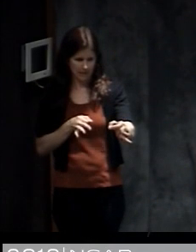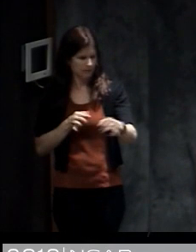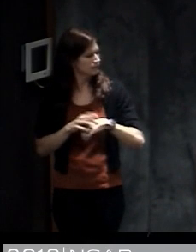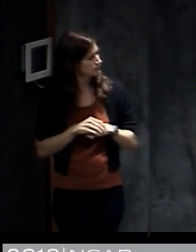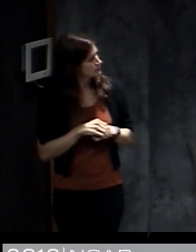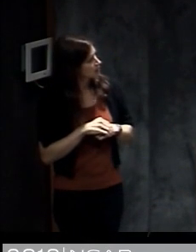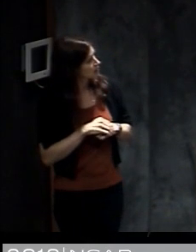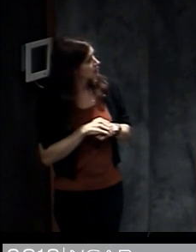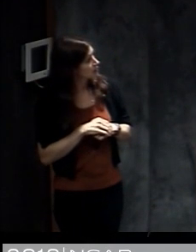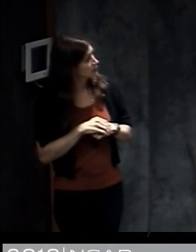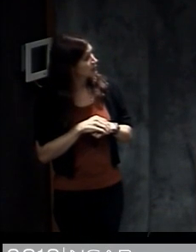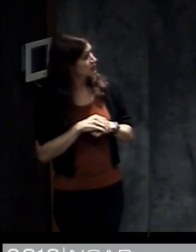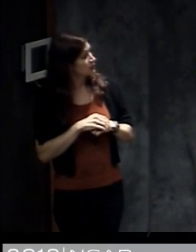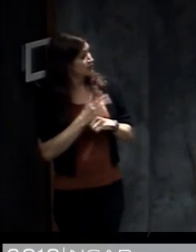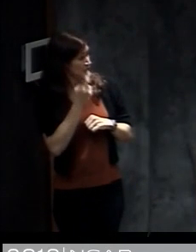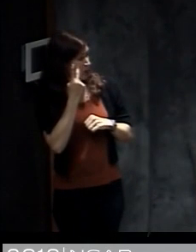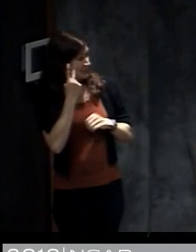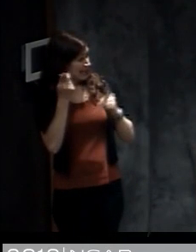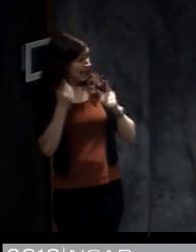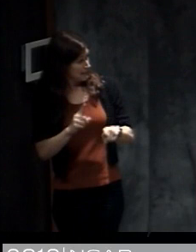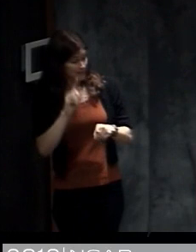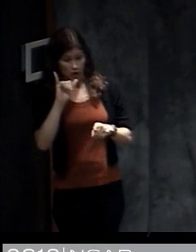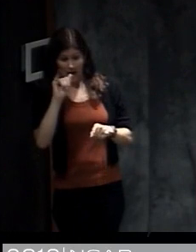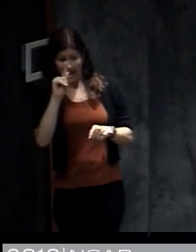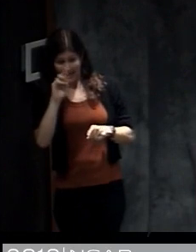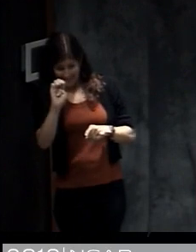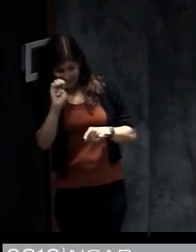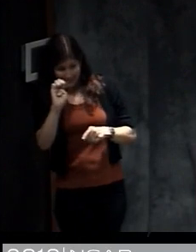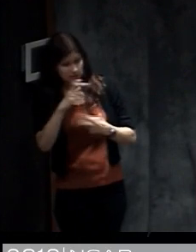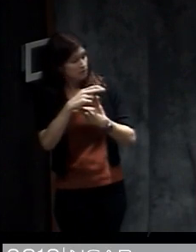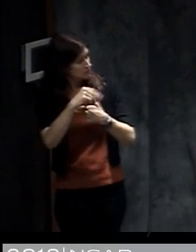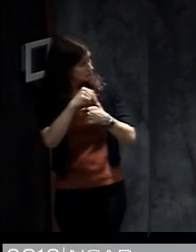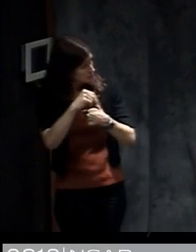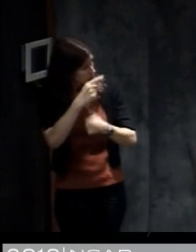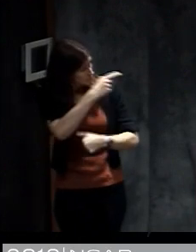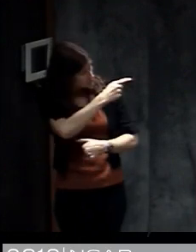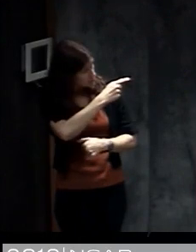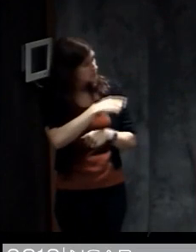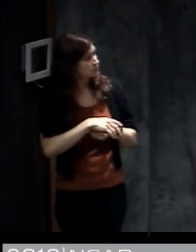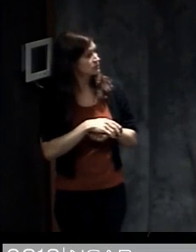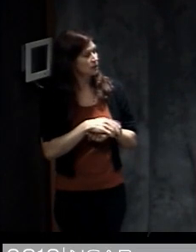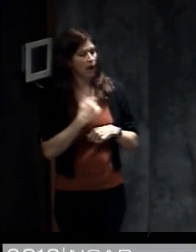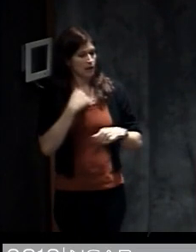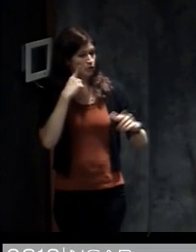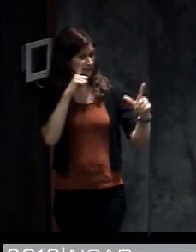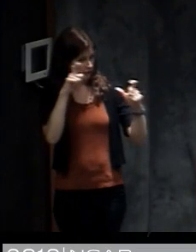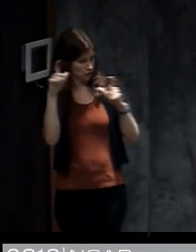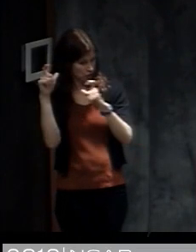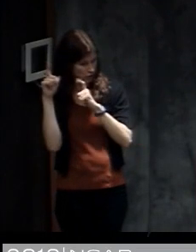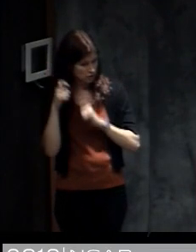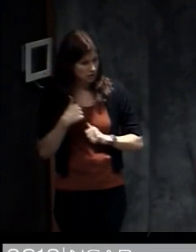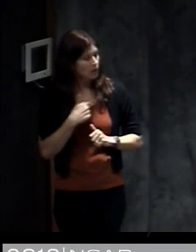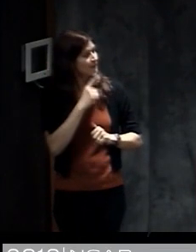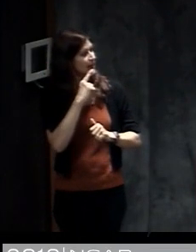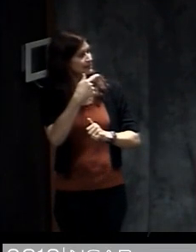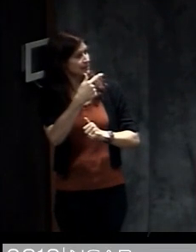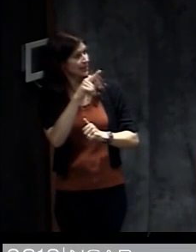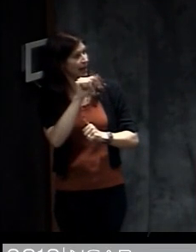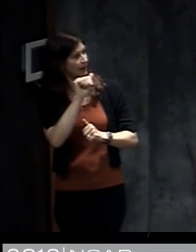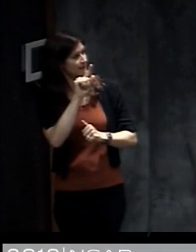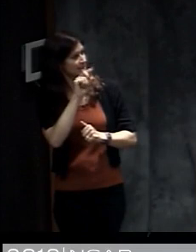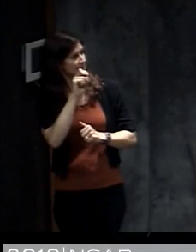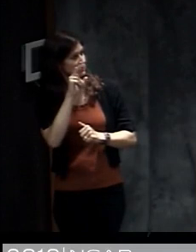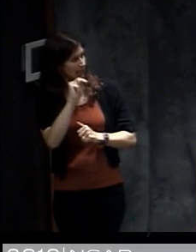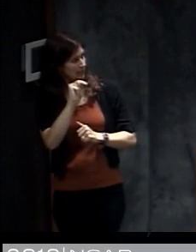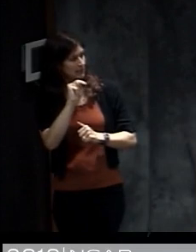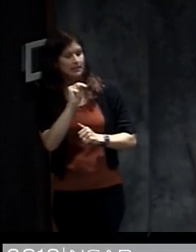And so if you look at what happened during Ike, these are some pictures that my colleague and I took after the storm made landfall when we were there. This shows the Galveston seawall right here, and this is on